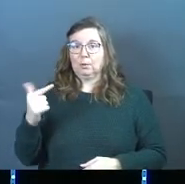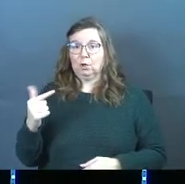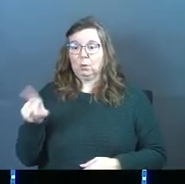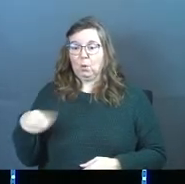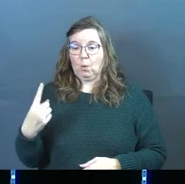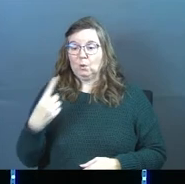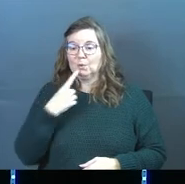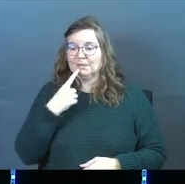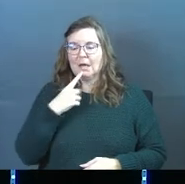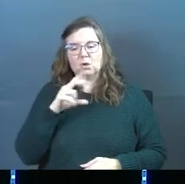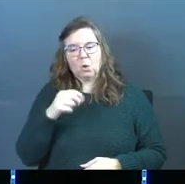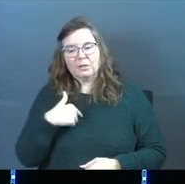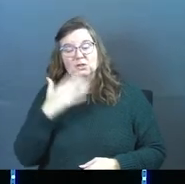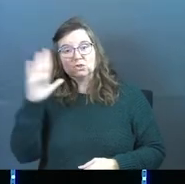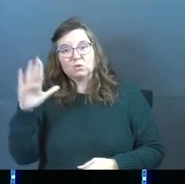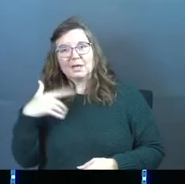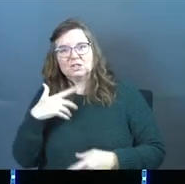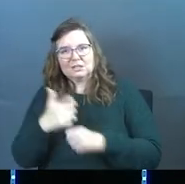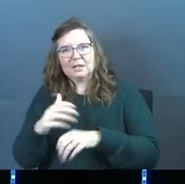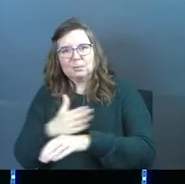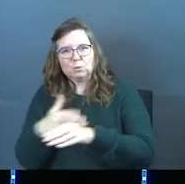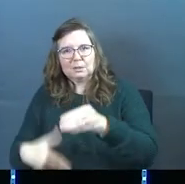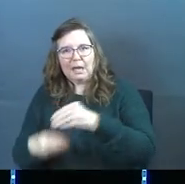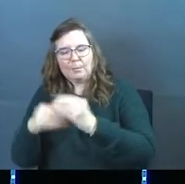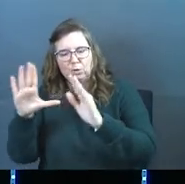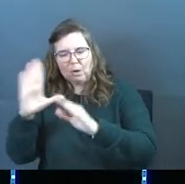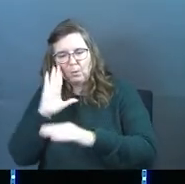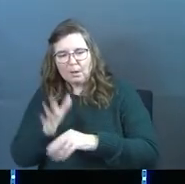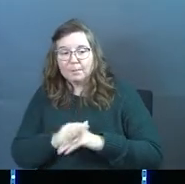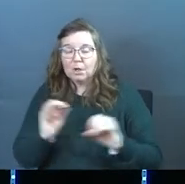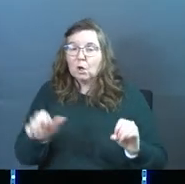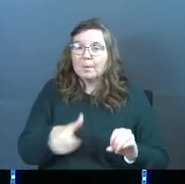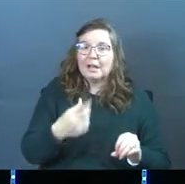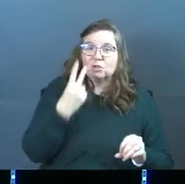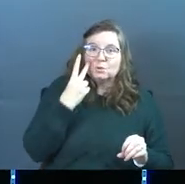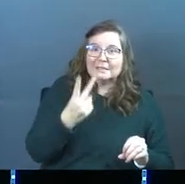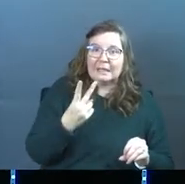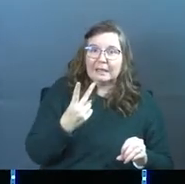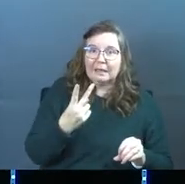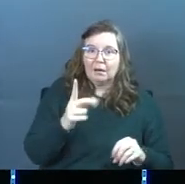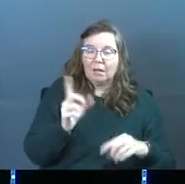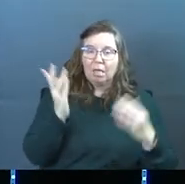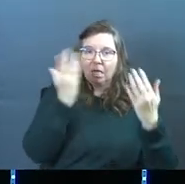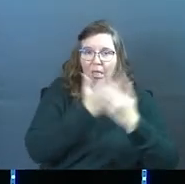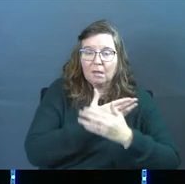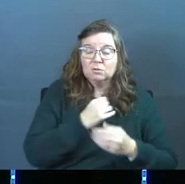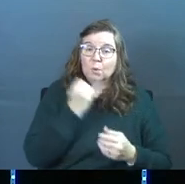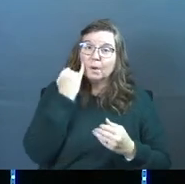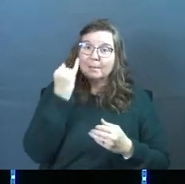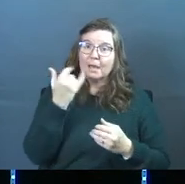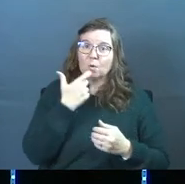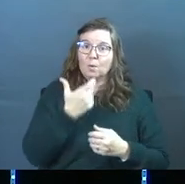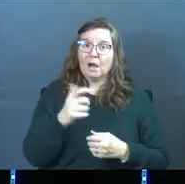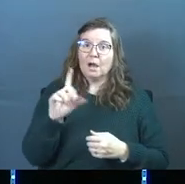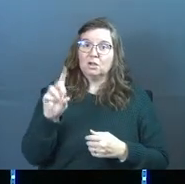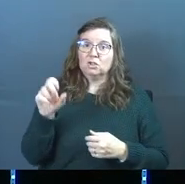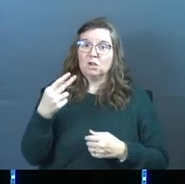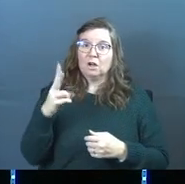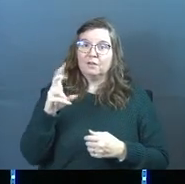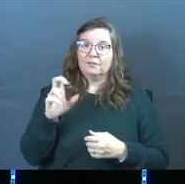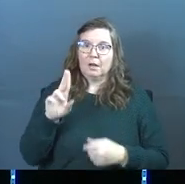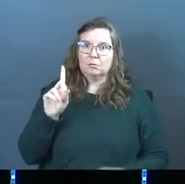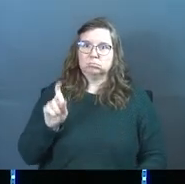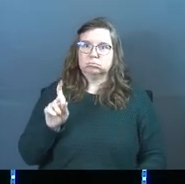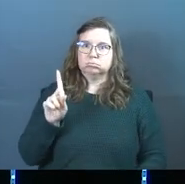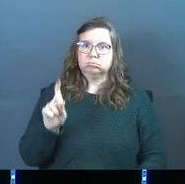one historically that said, no, this is great. Just get the music on and it's going to be great. But nobody else could see it. So imagine watching Darth Vader walk